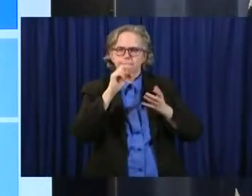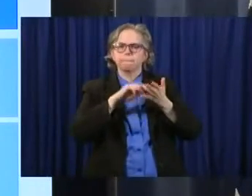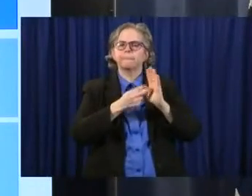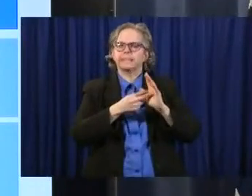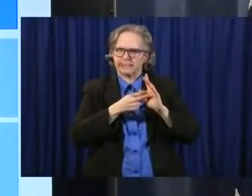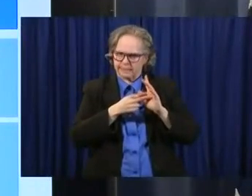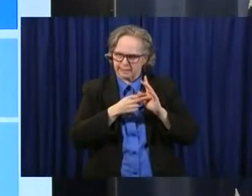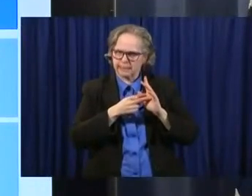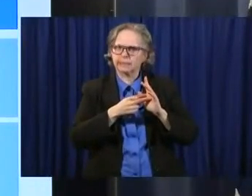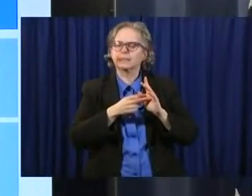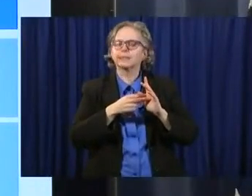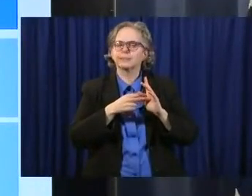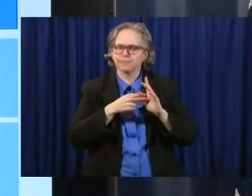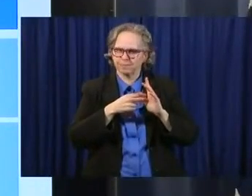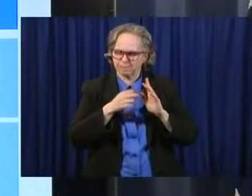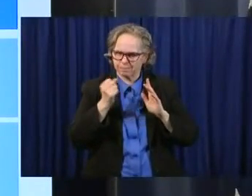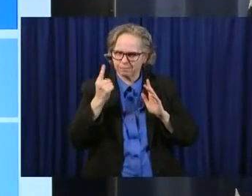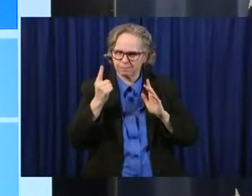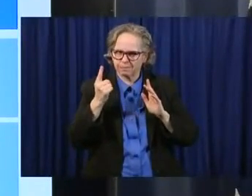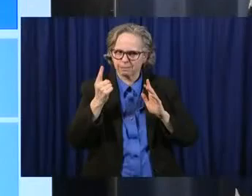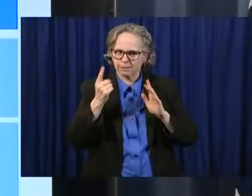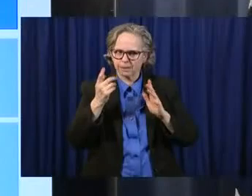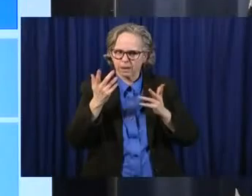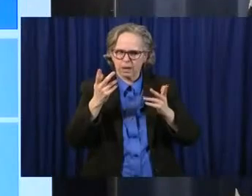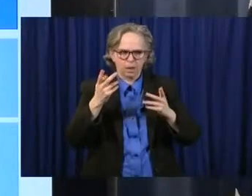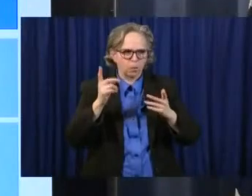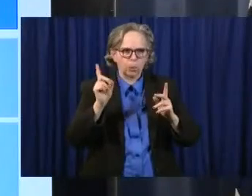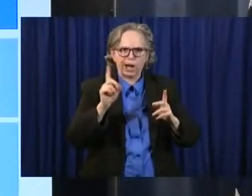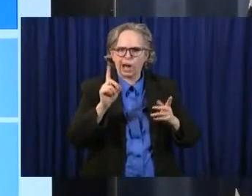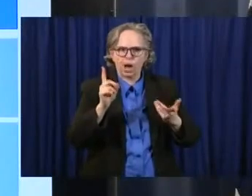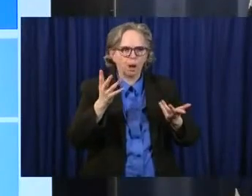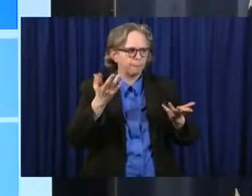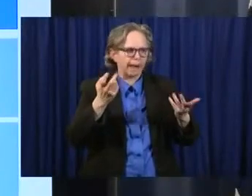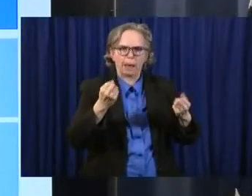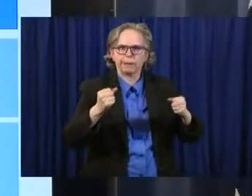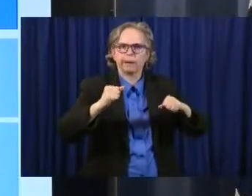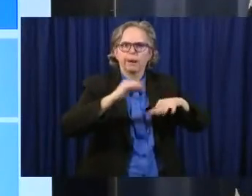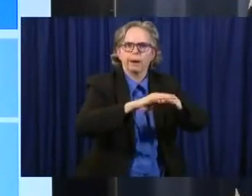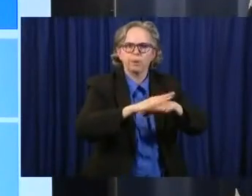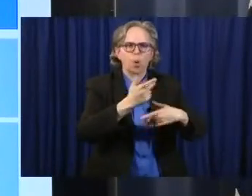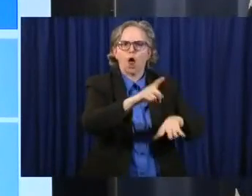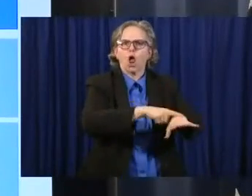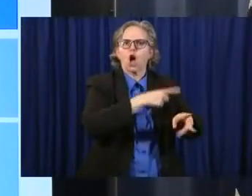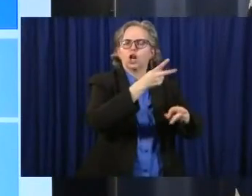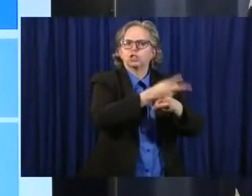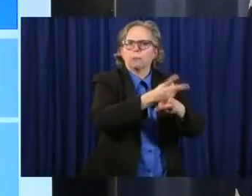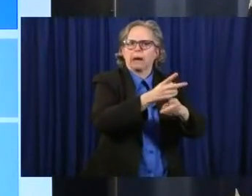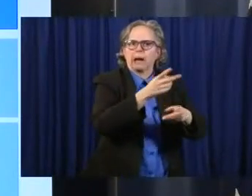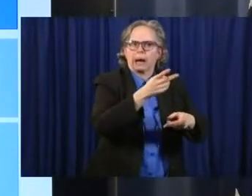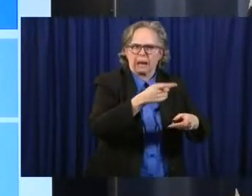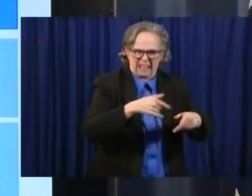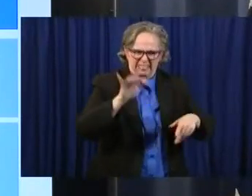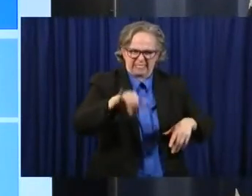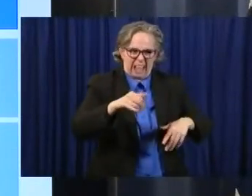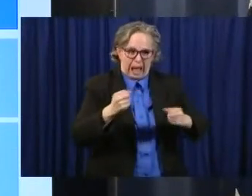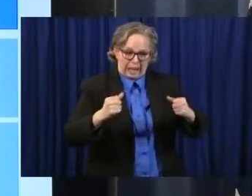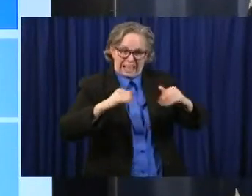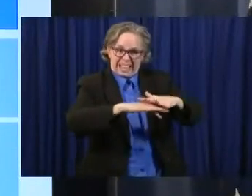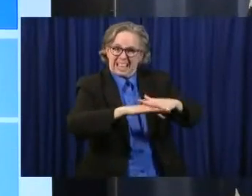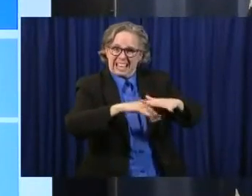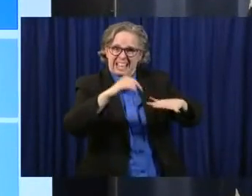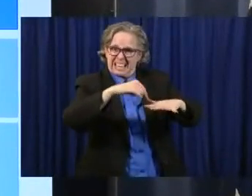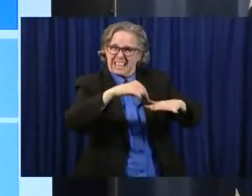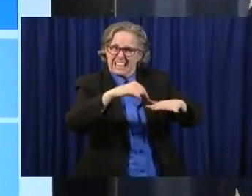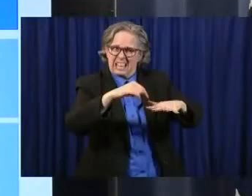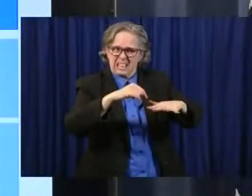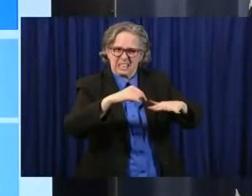toward long-term care and congregate settings. Congregate settings are any place where more than six people are sort of living together.